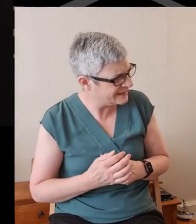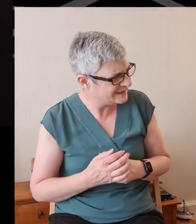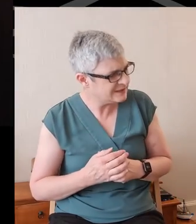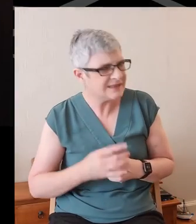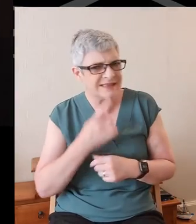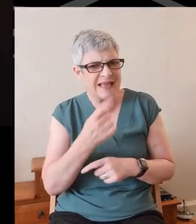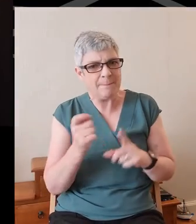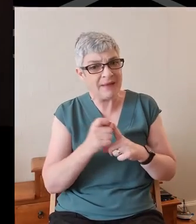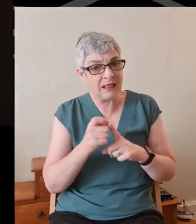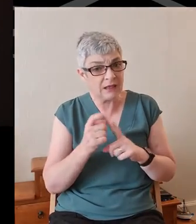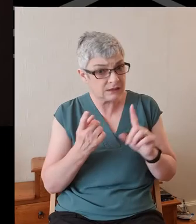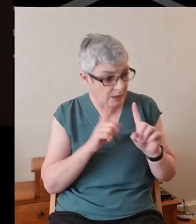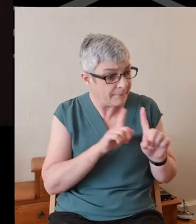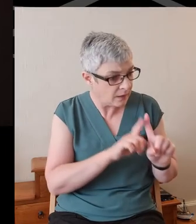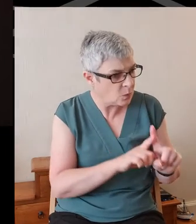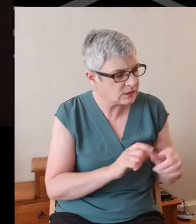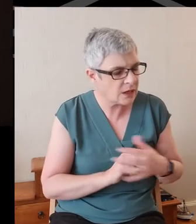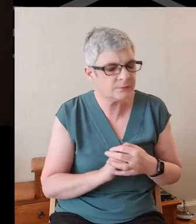Piglet, coming closer.